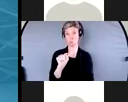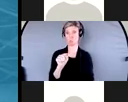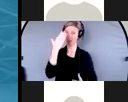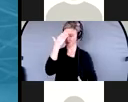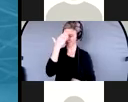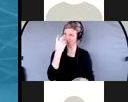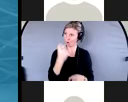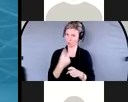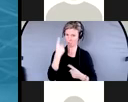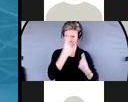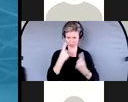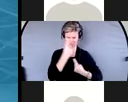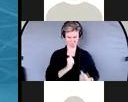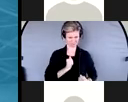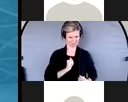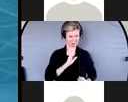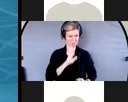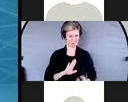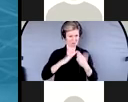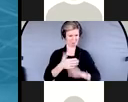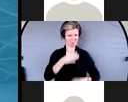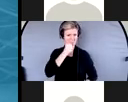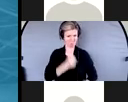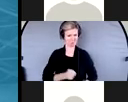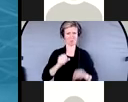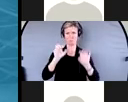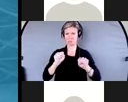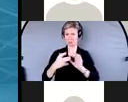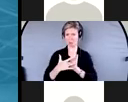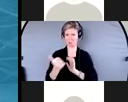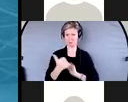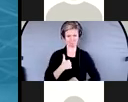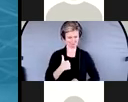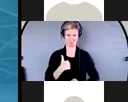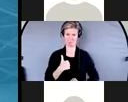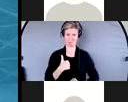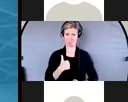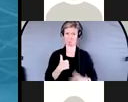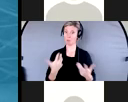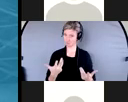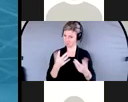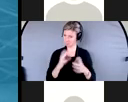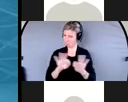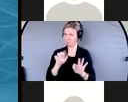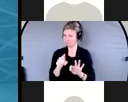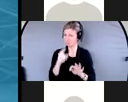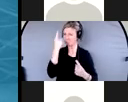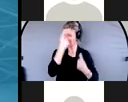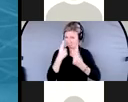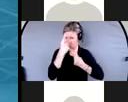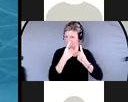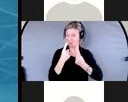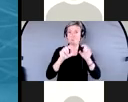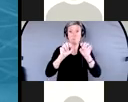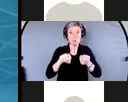your future and just adding protections to your account is key. If if it does ever happen. And in terms of adding